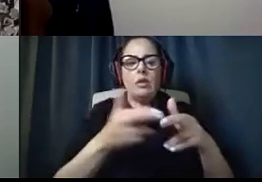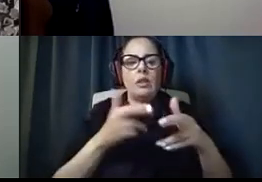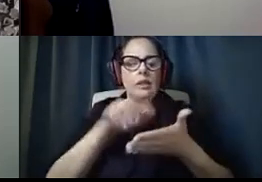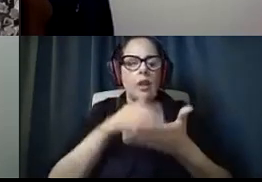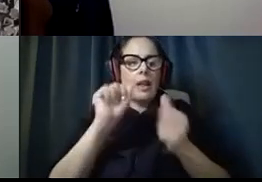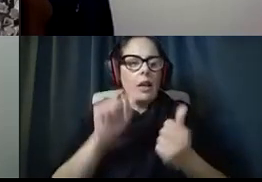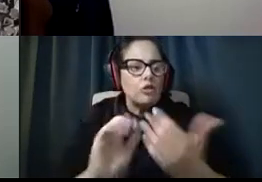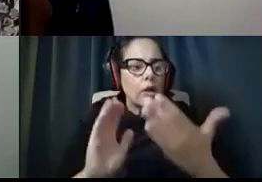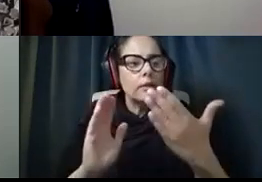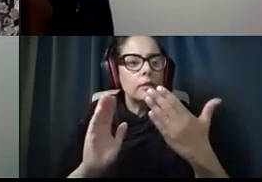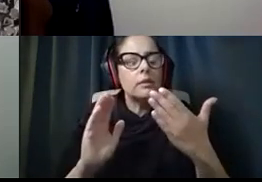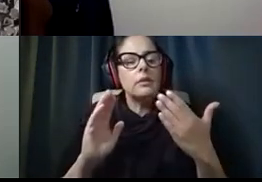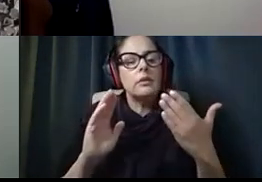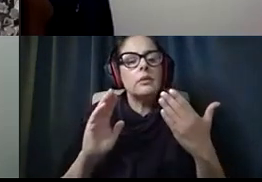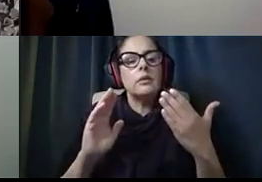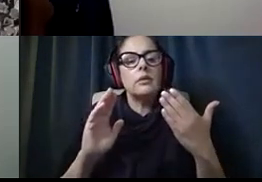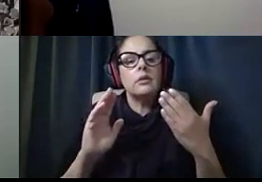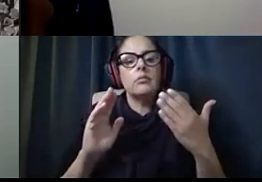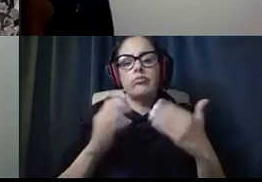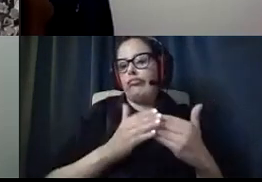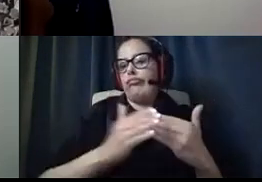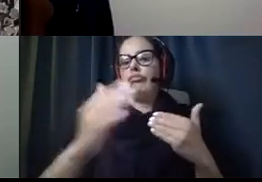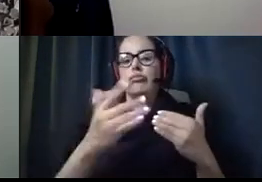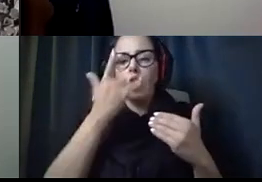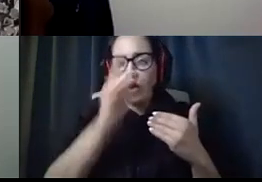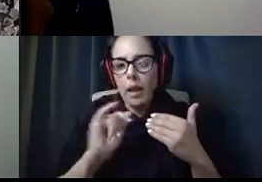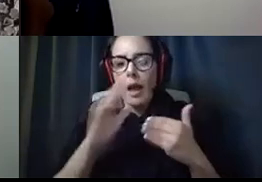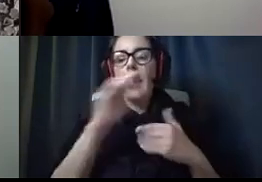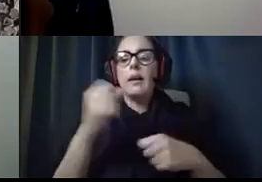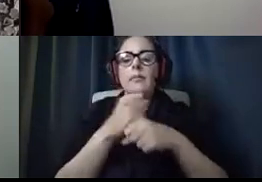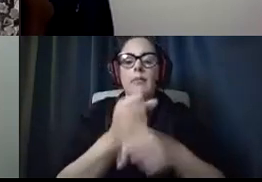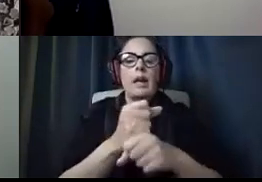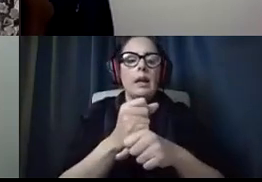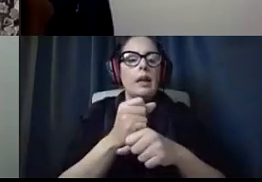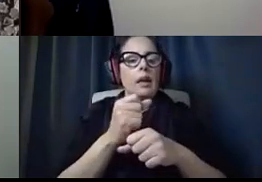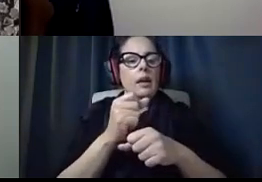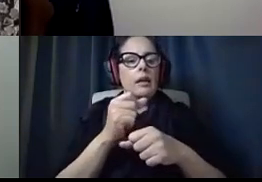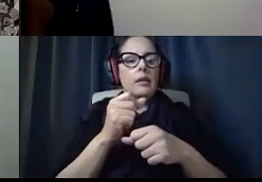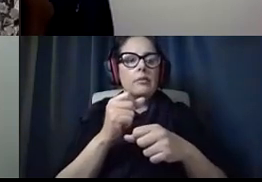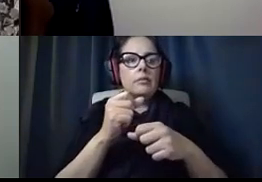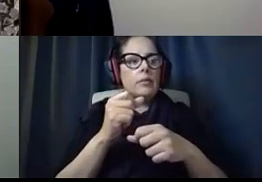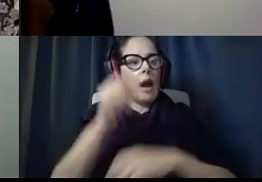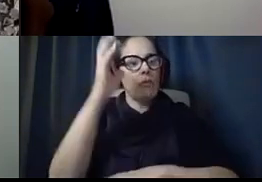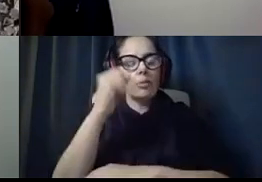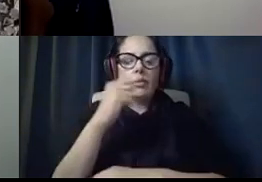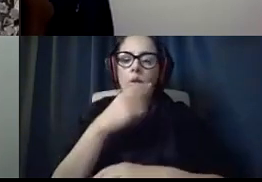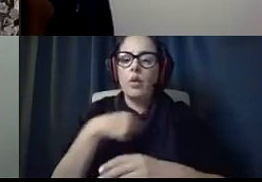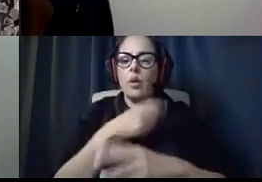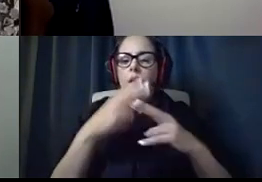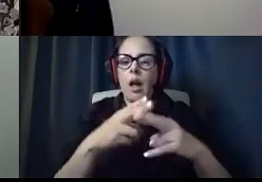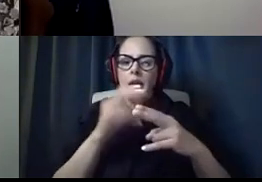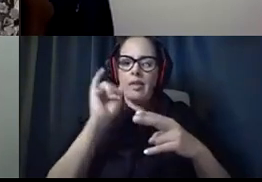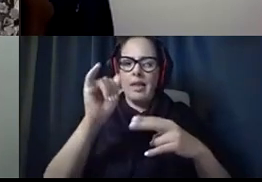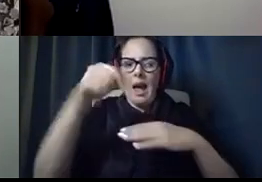address the way forward. And making a mark, and as it's often referred to as moving that